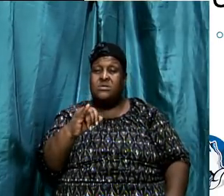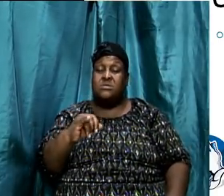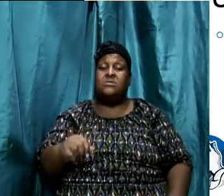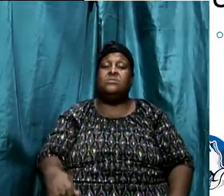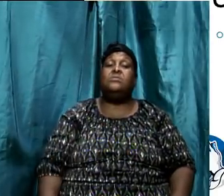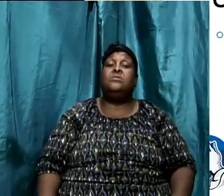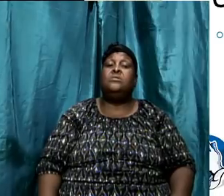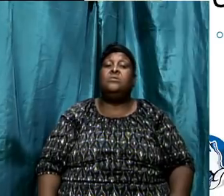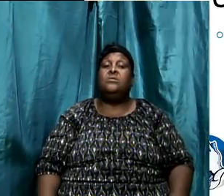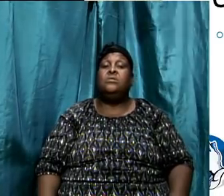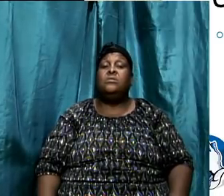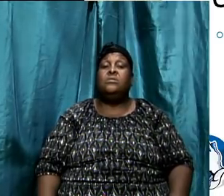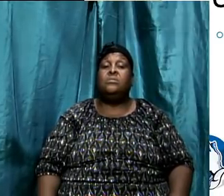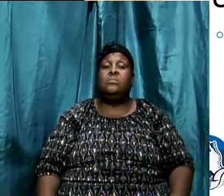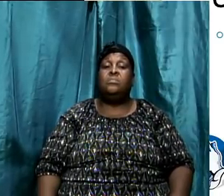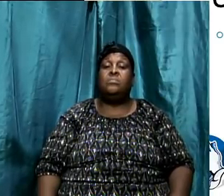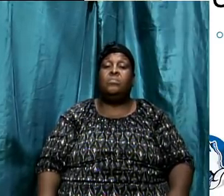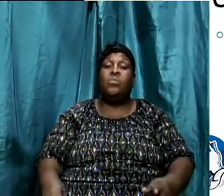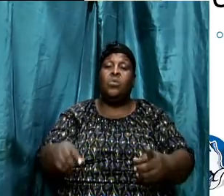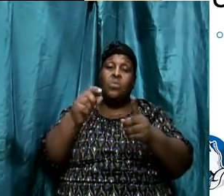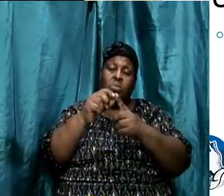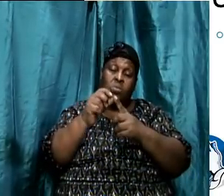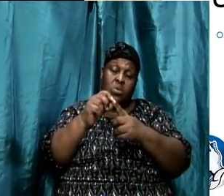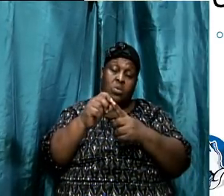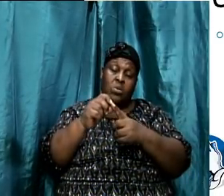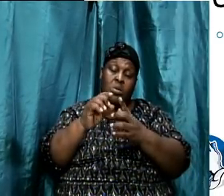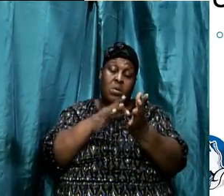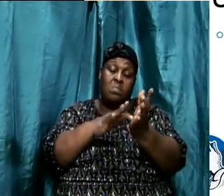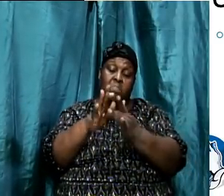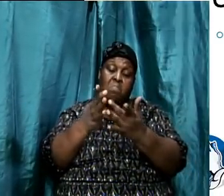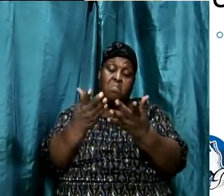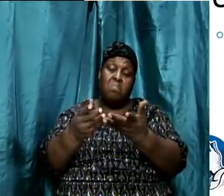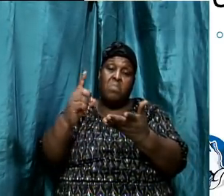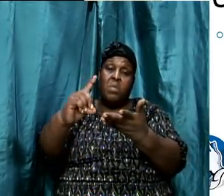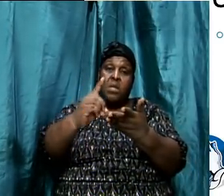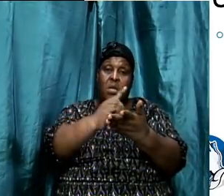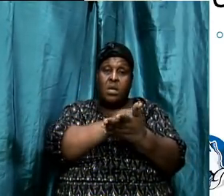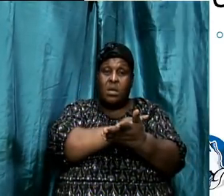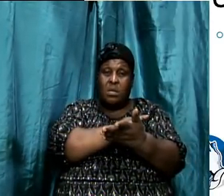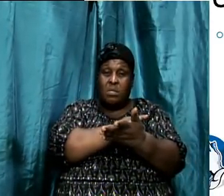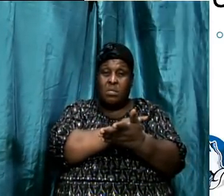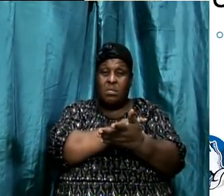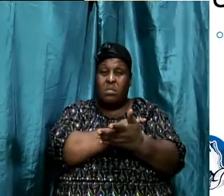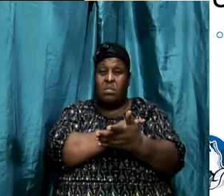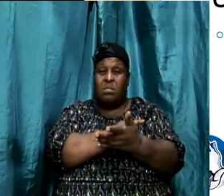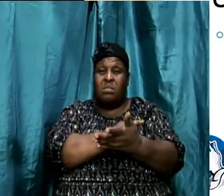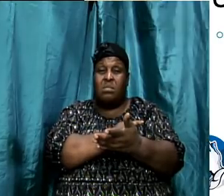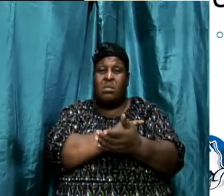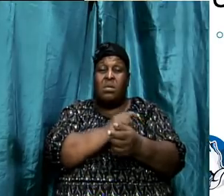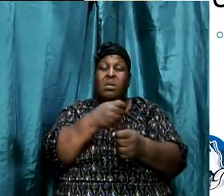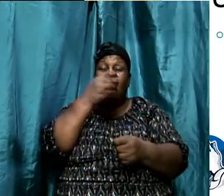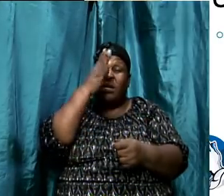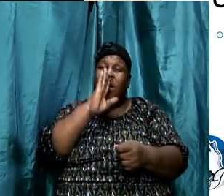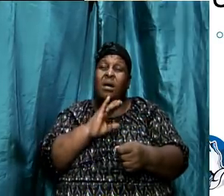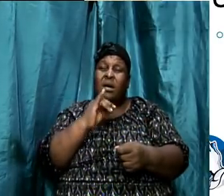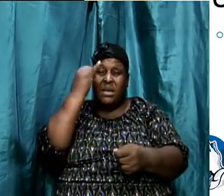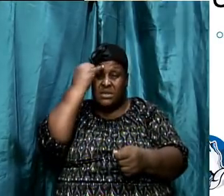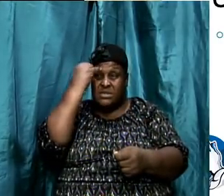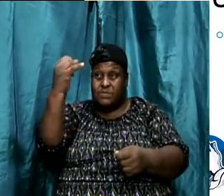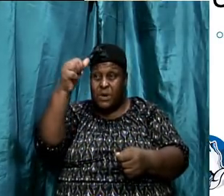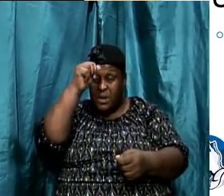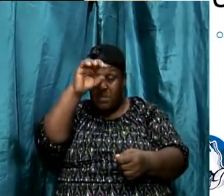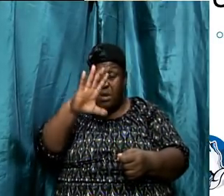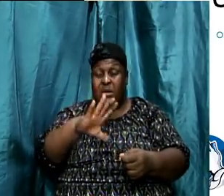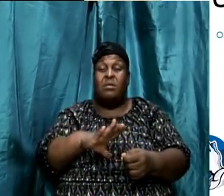sometimes you can see the different meanings, what the word could actually mean. Don't think that extra biblical things. God has inspired men.